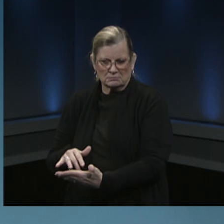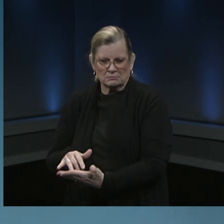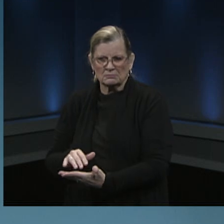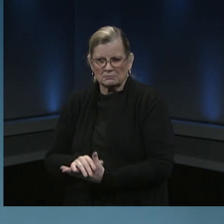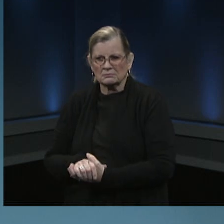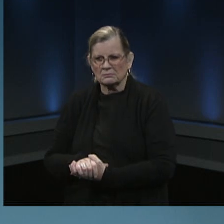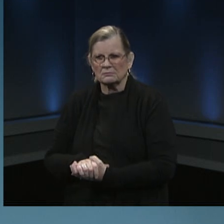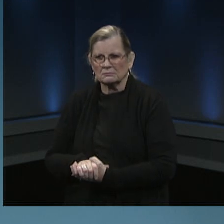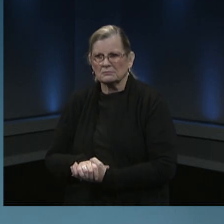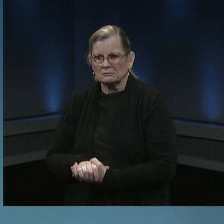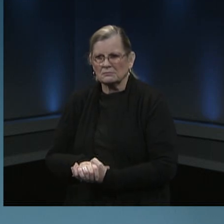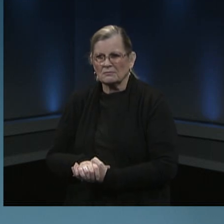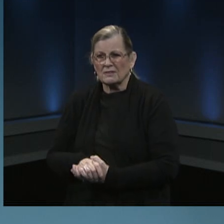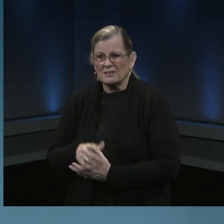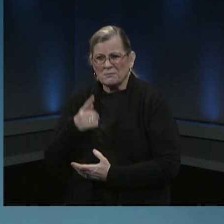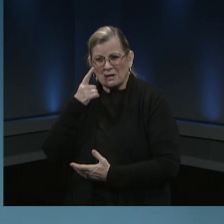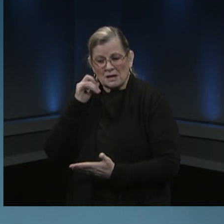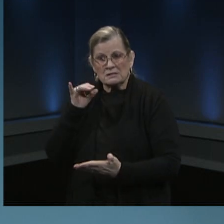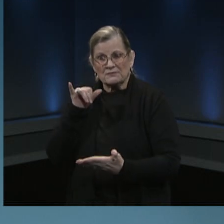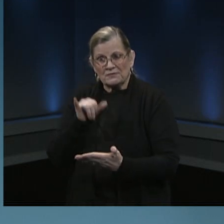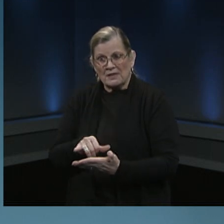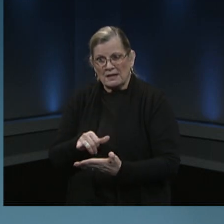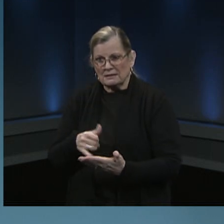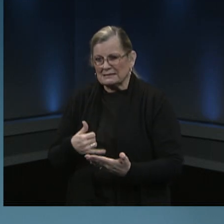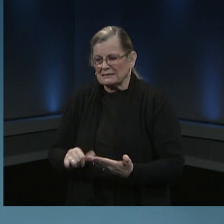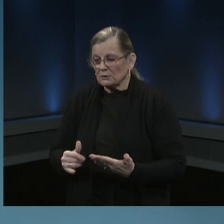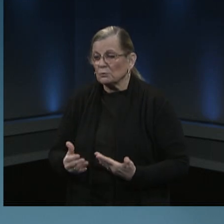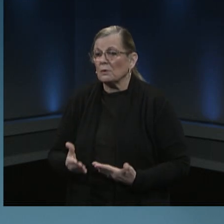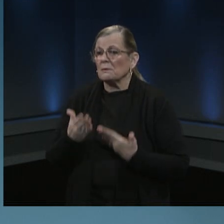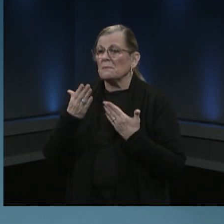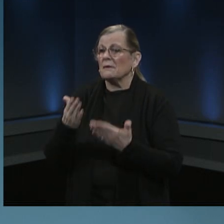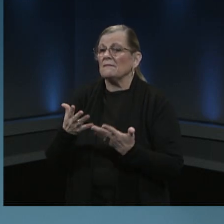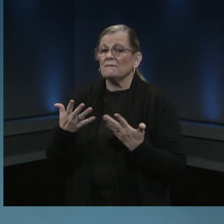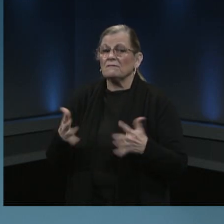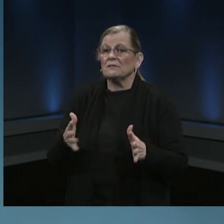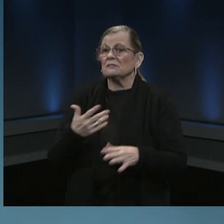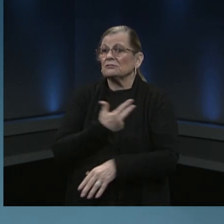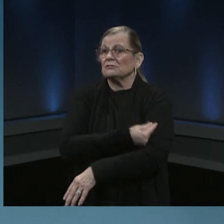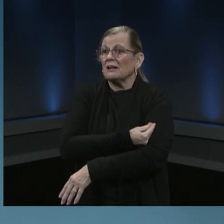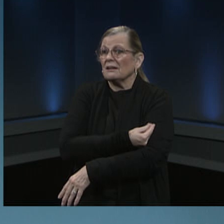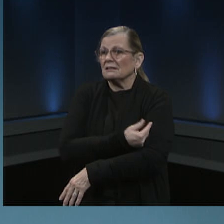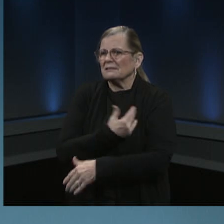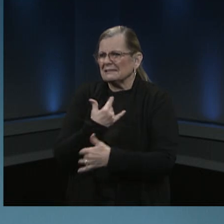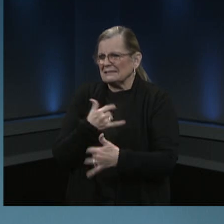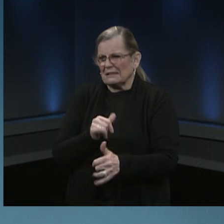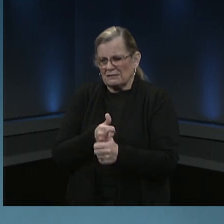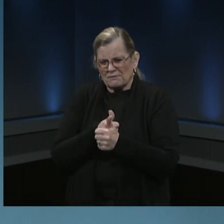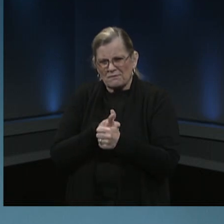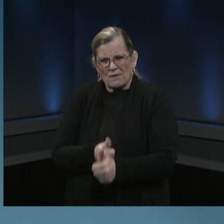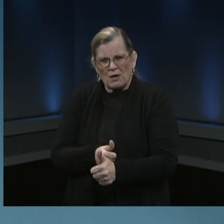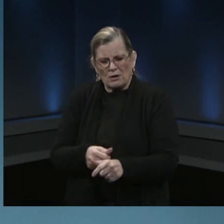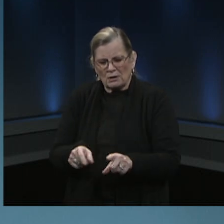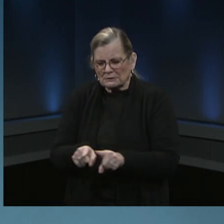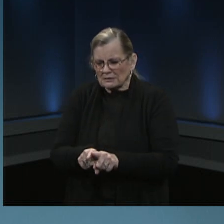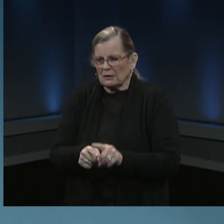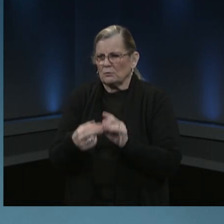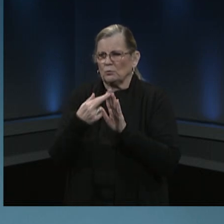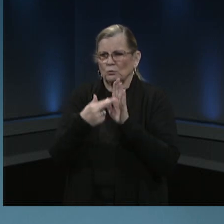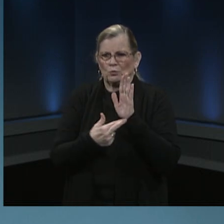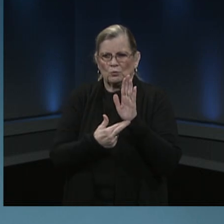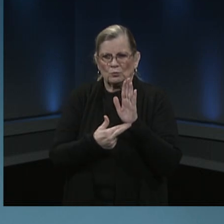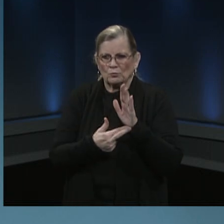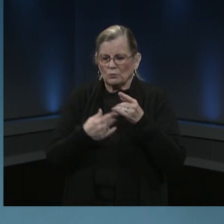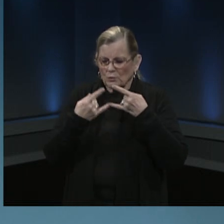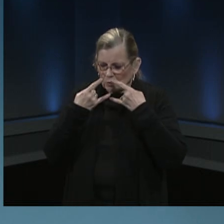still recommended that people who have been vaccinated use the same mitigation measures as everybody else that they wear face